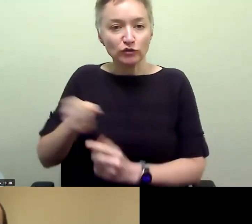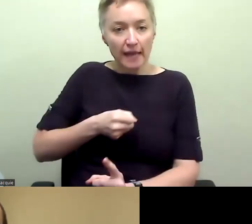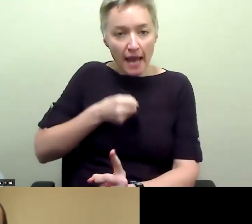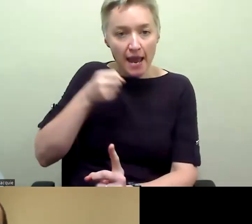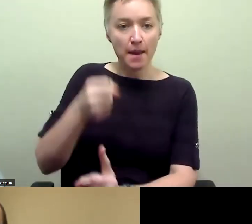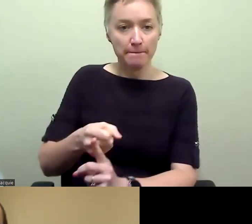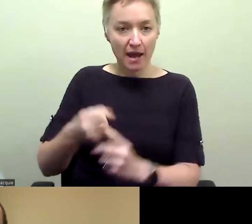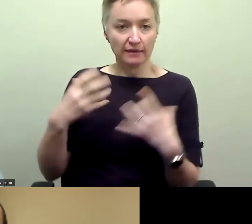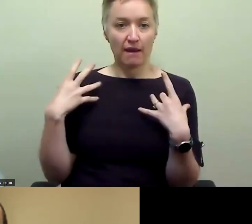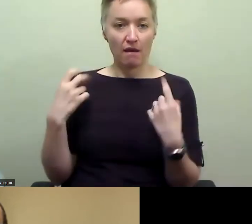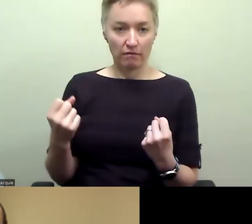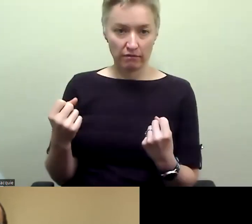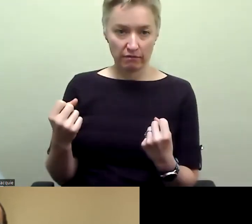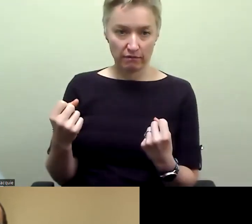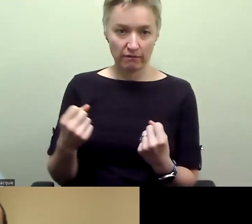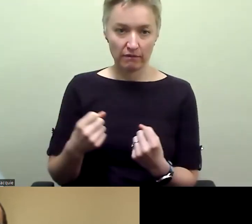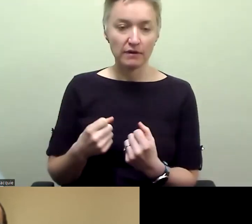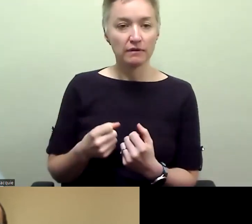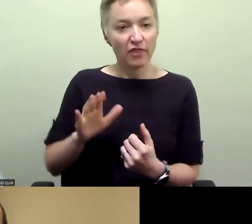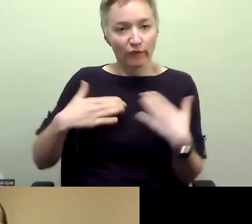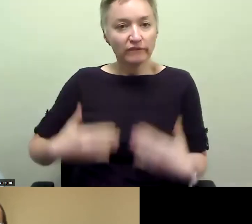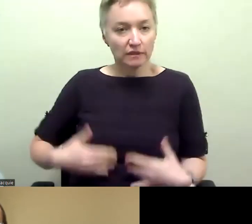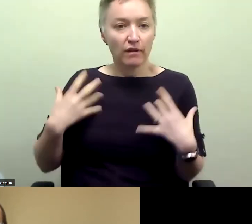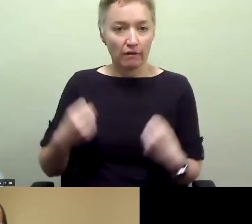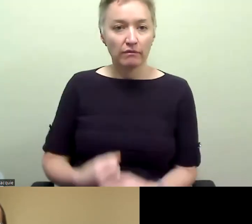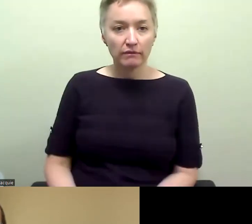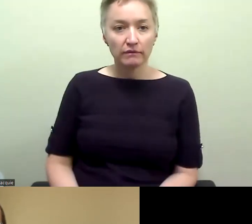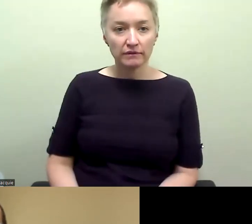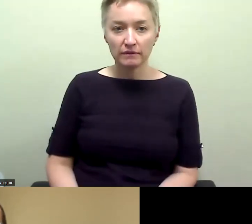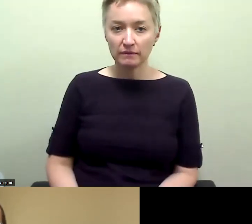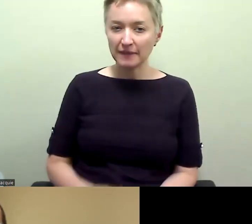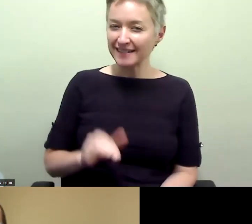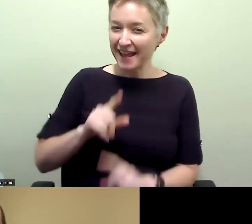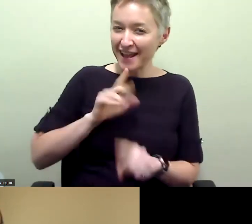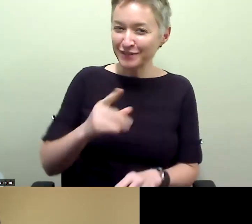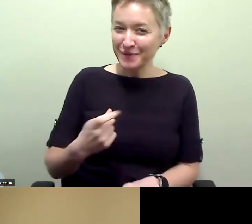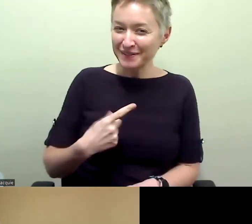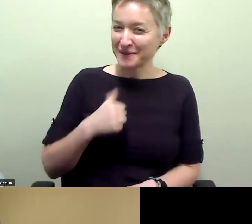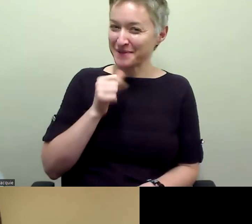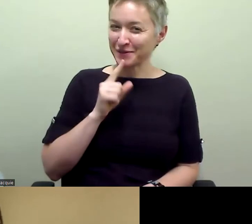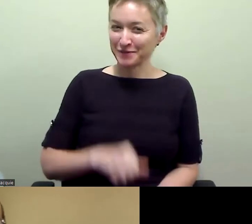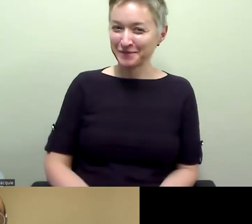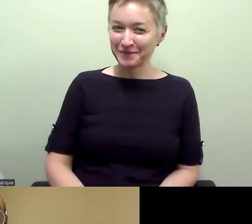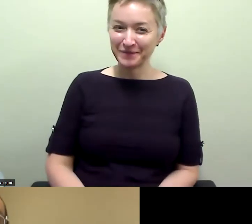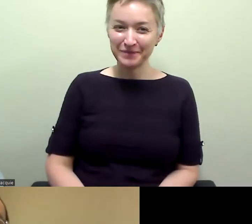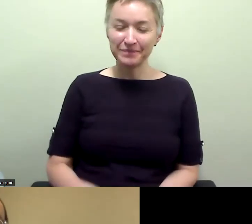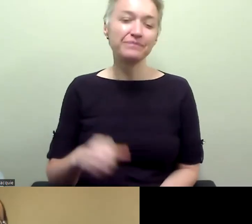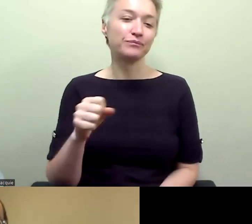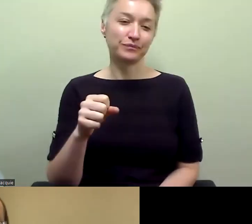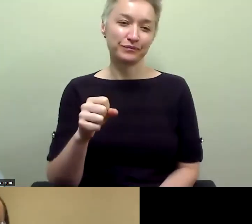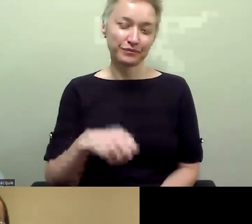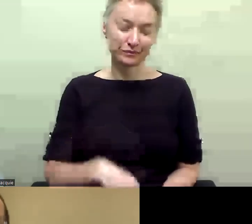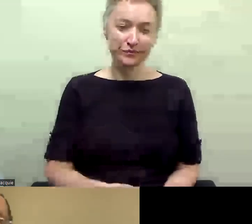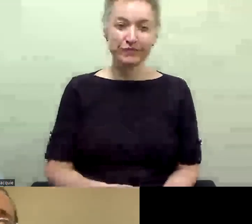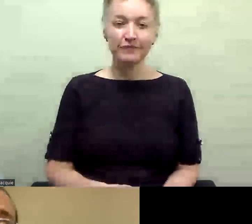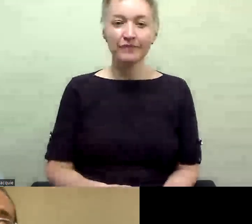had on a person's, uh, physical health as well. I don't know if that answered the question or not exactly, but it does. Uh,